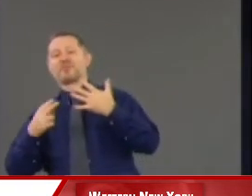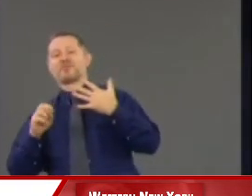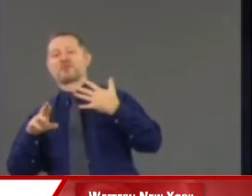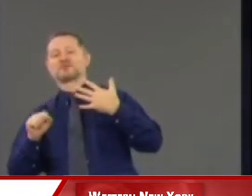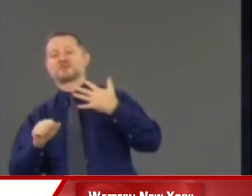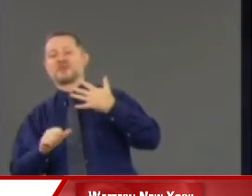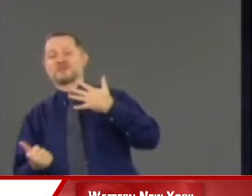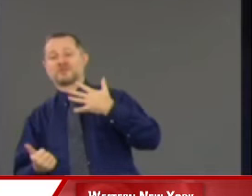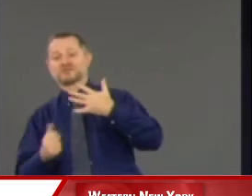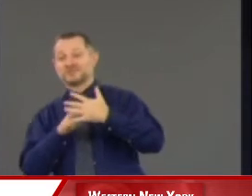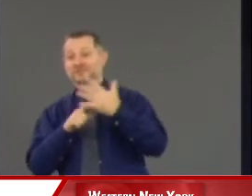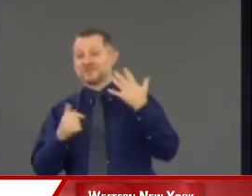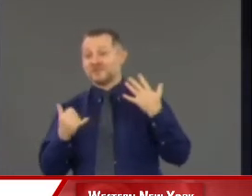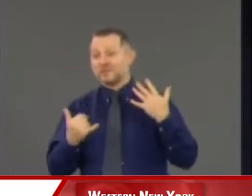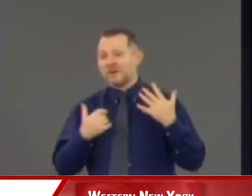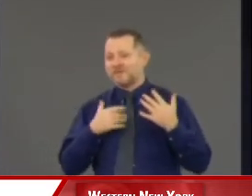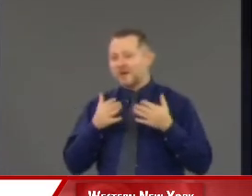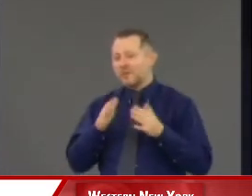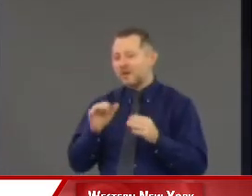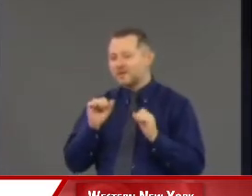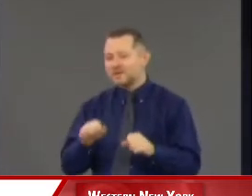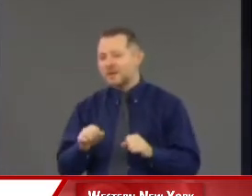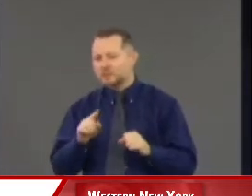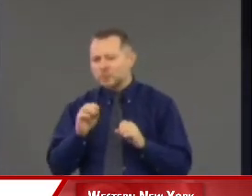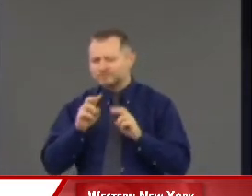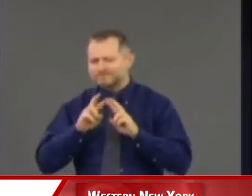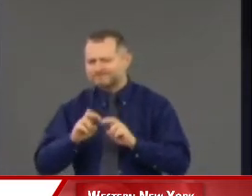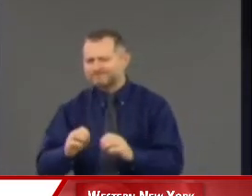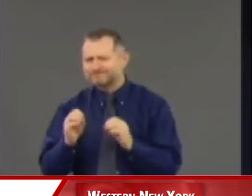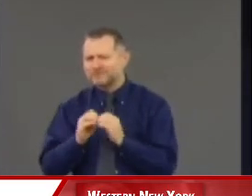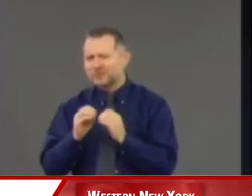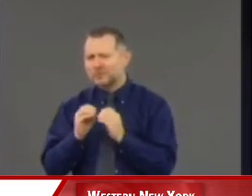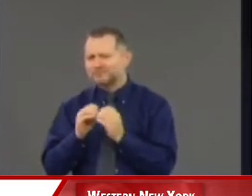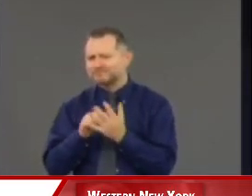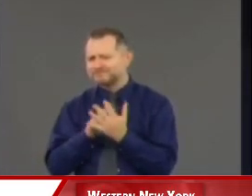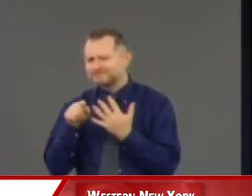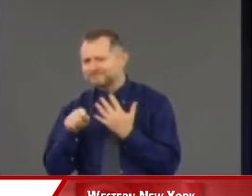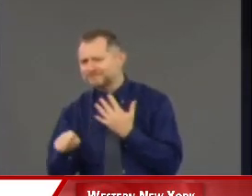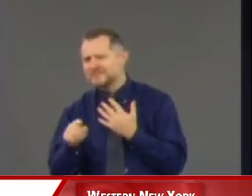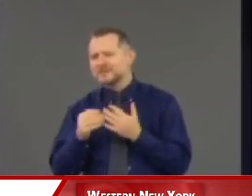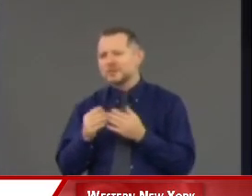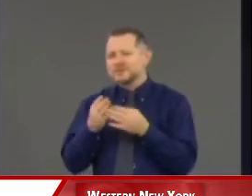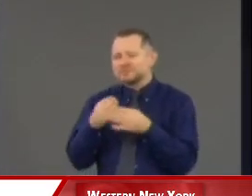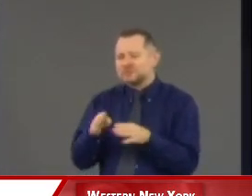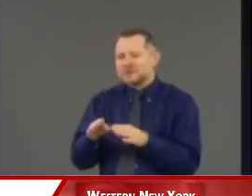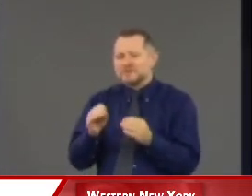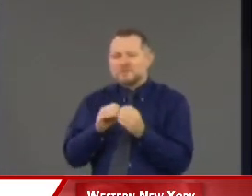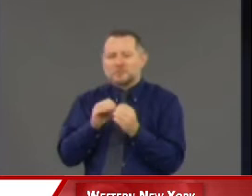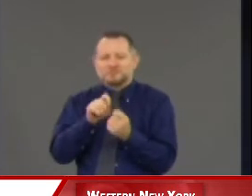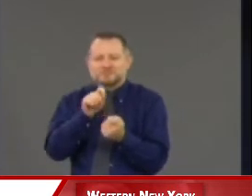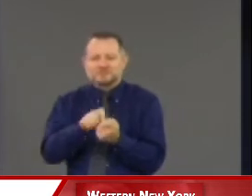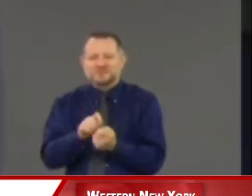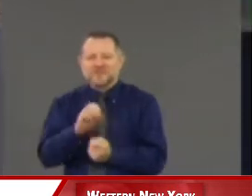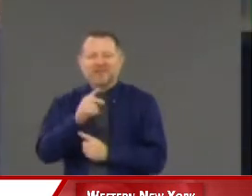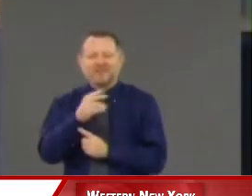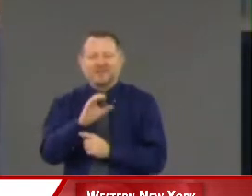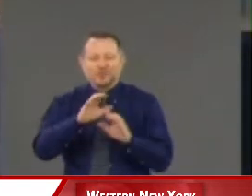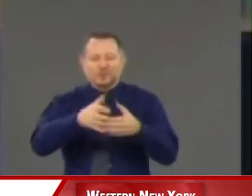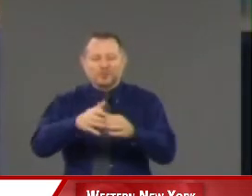if there's a way to go back and discuss with the specific hospitals and see if there's a way to break down that number further, and we're working on that right now.